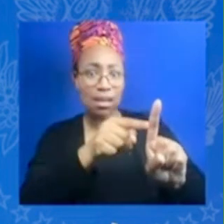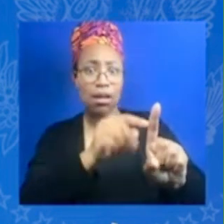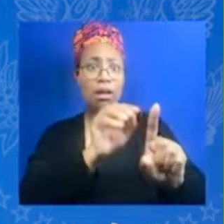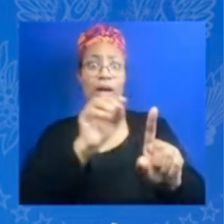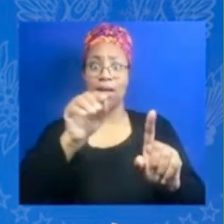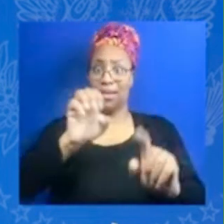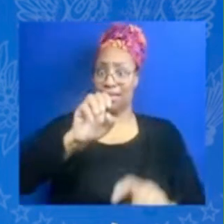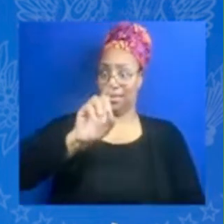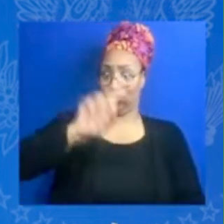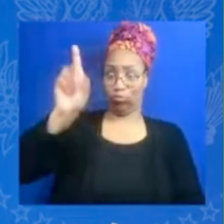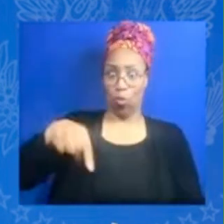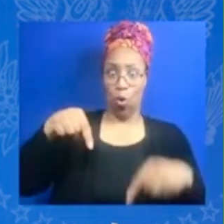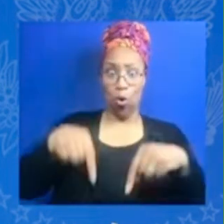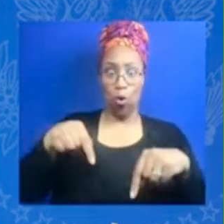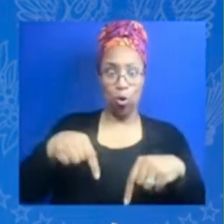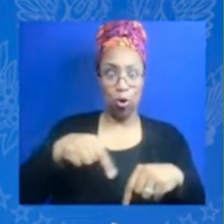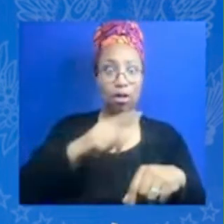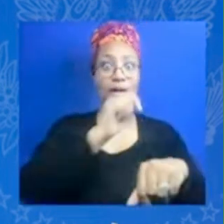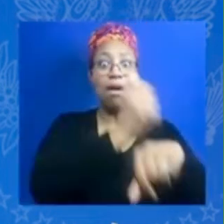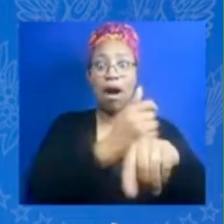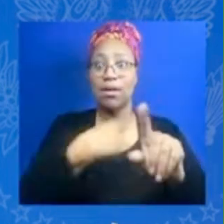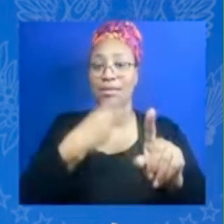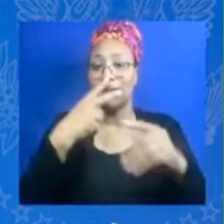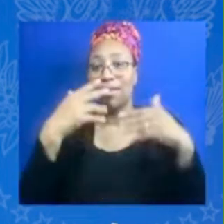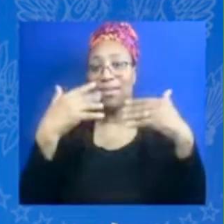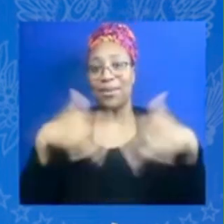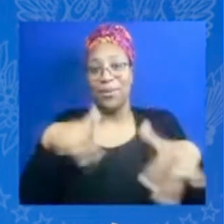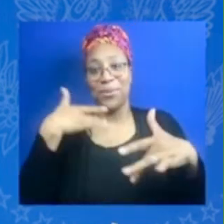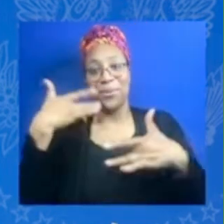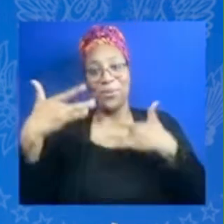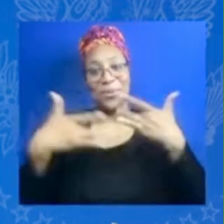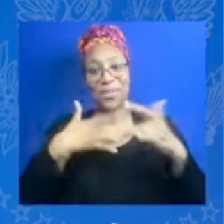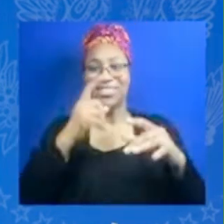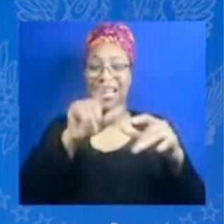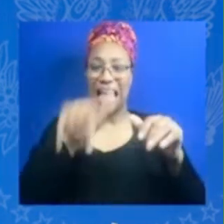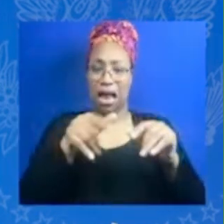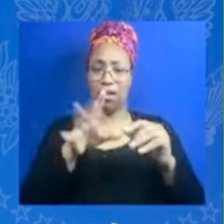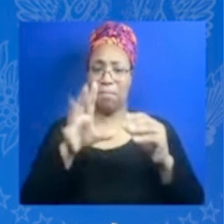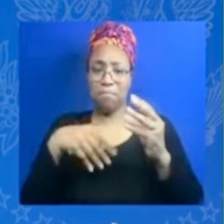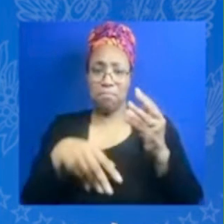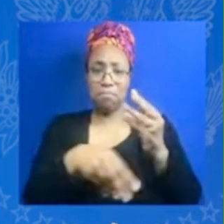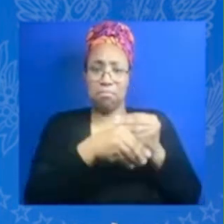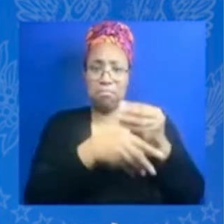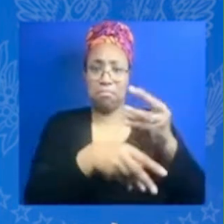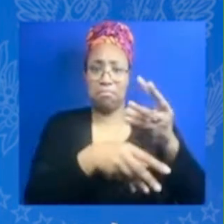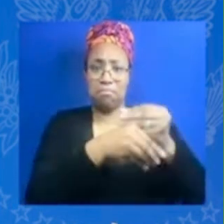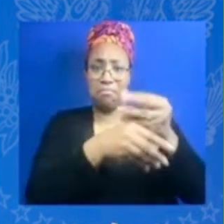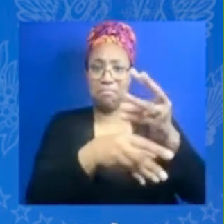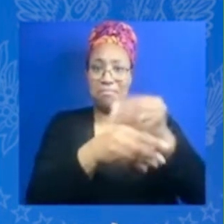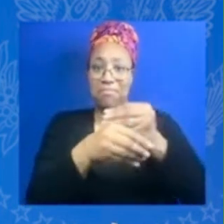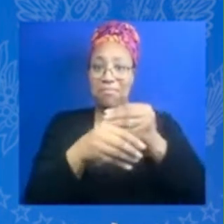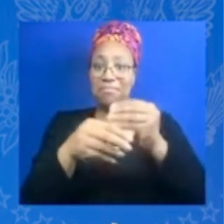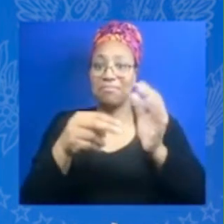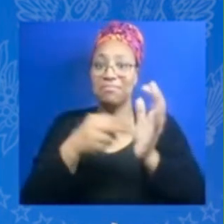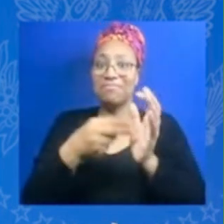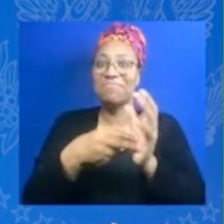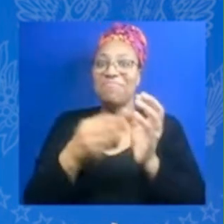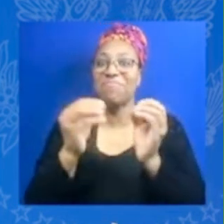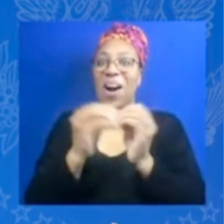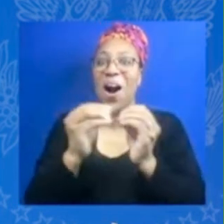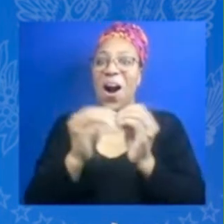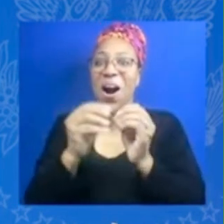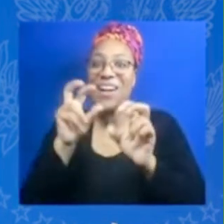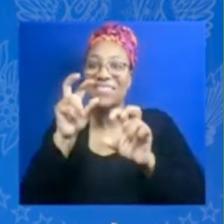just direct opportunities but there are ancillary opportunities that are coming from the investment that this administration has made